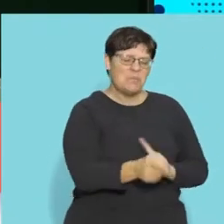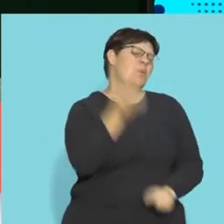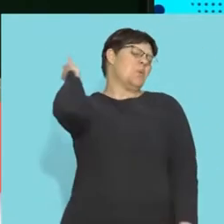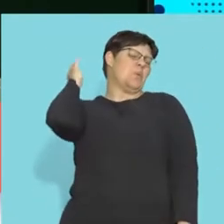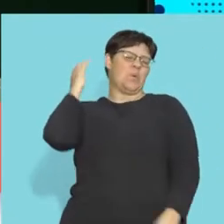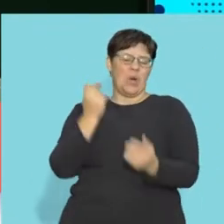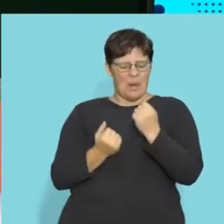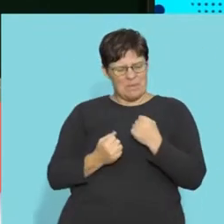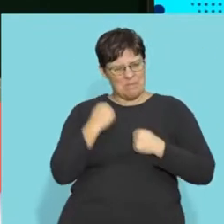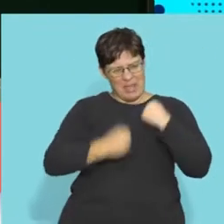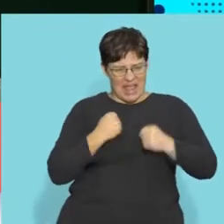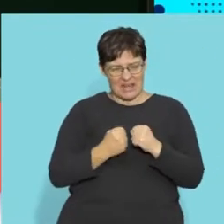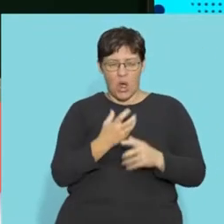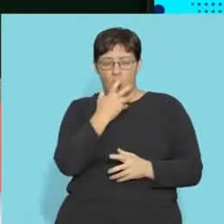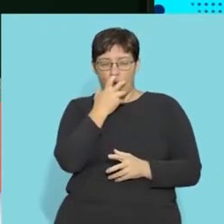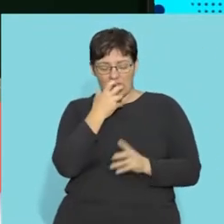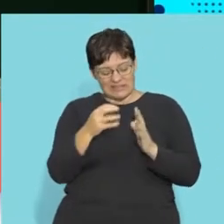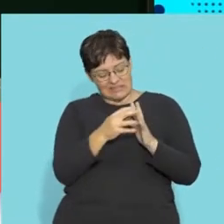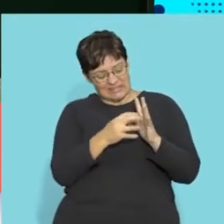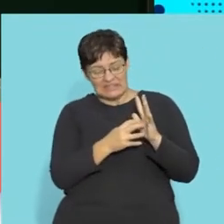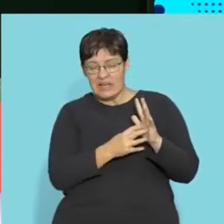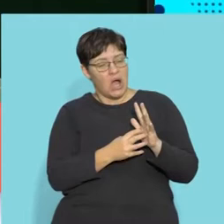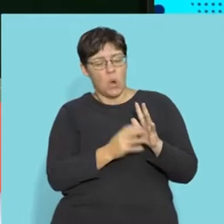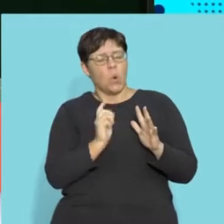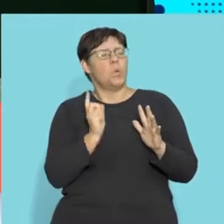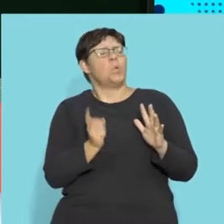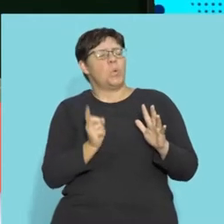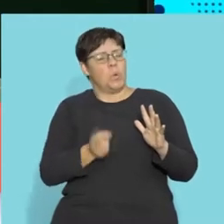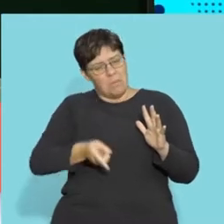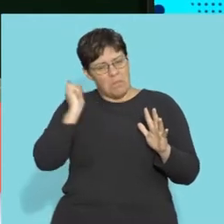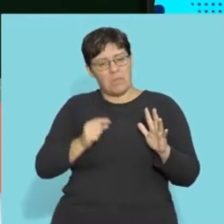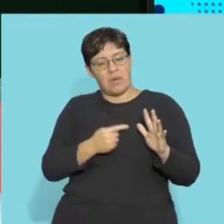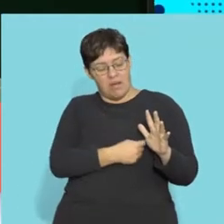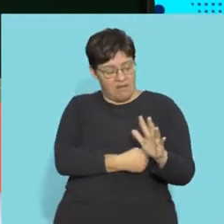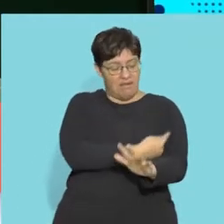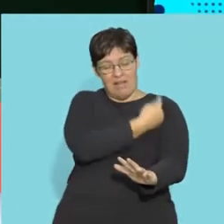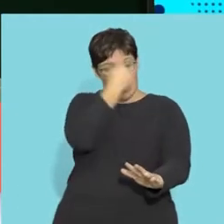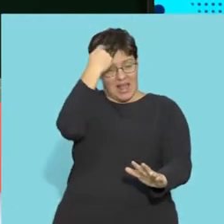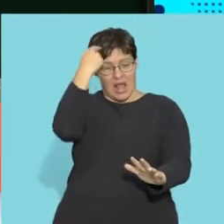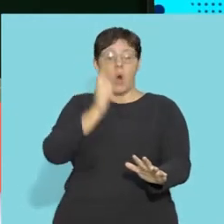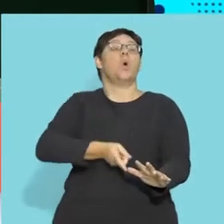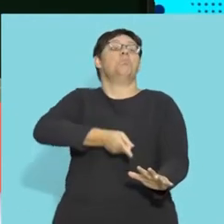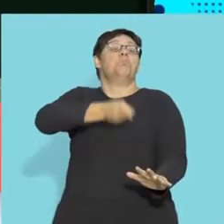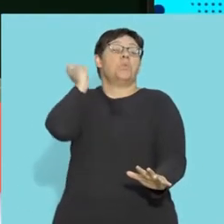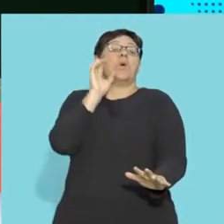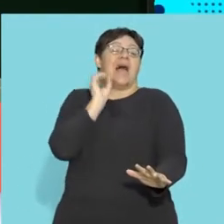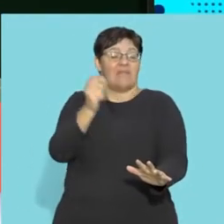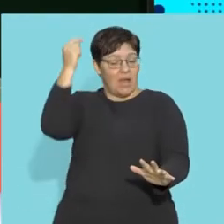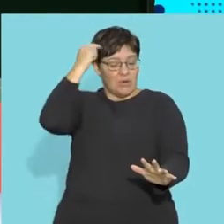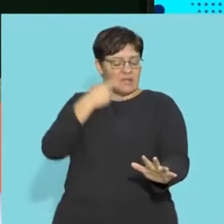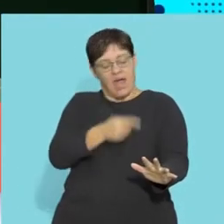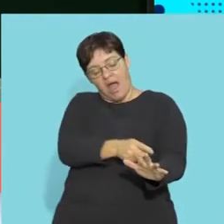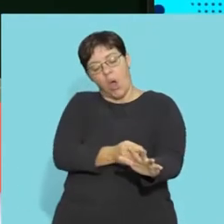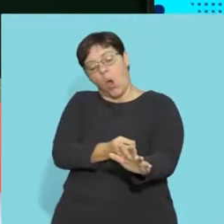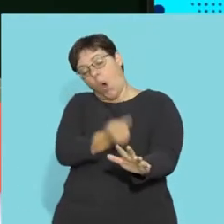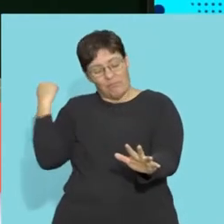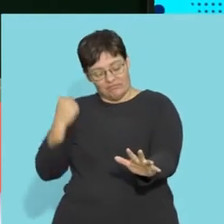you put your hand in there, what happens? The pain or the heat stimuli are receptors in your fingers or your hand. Send all these impulses through